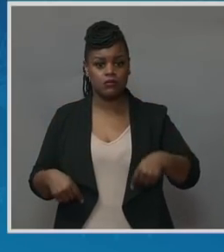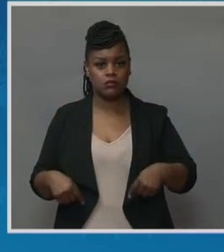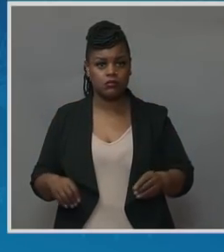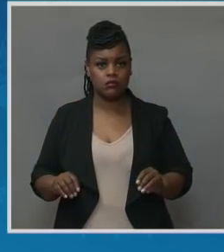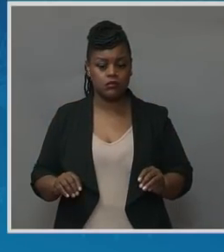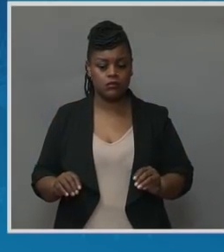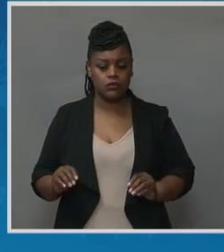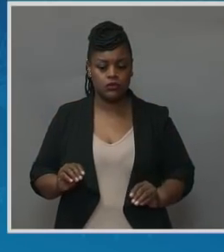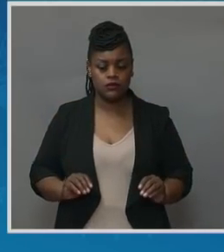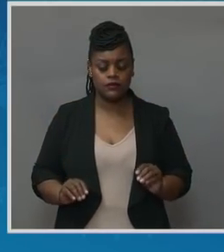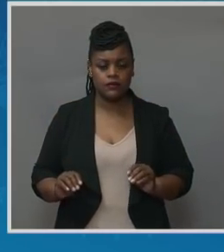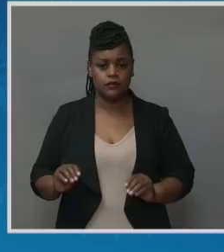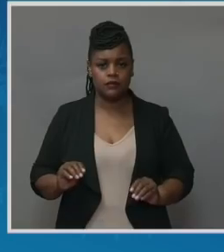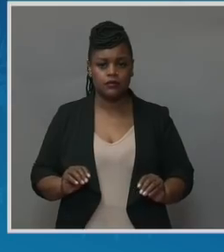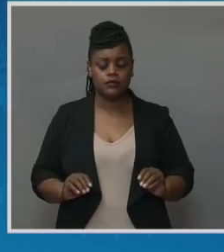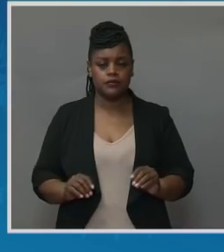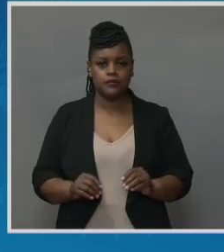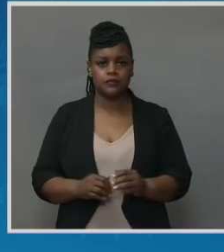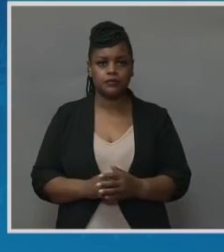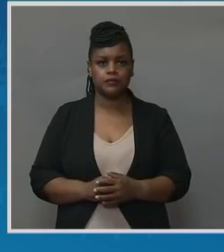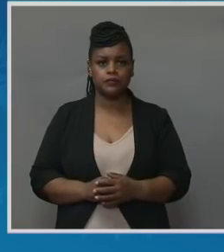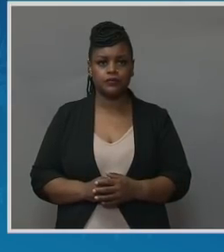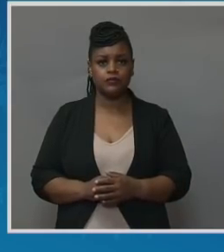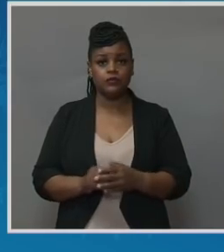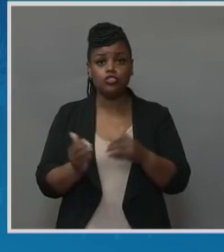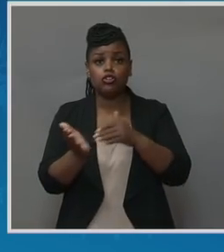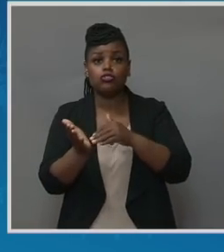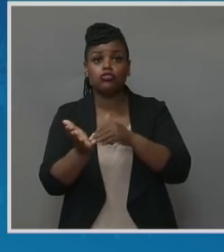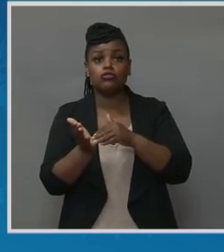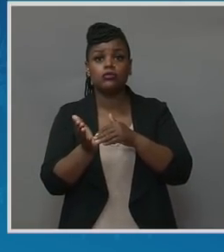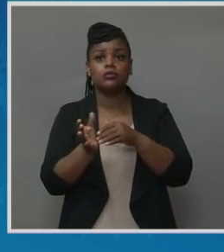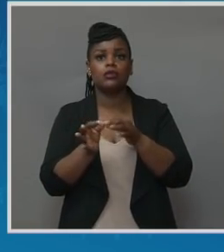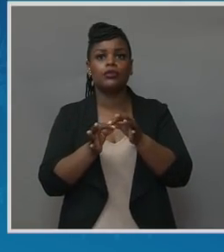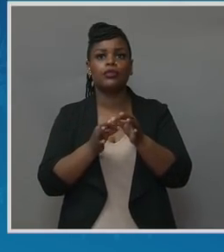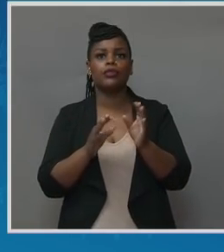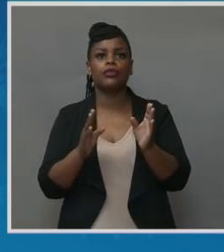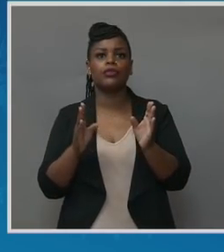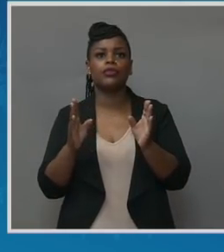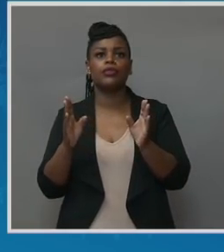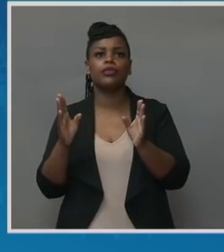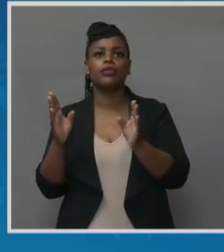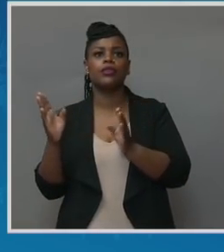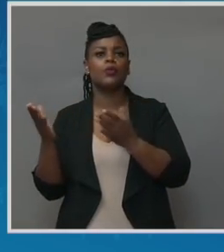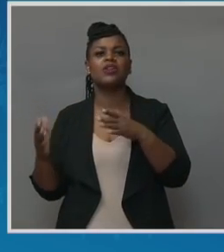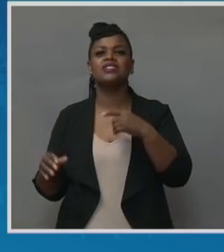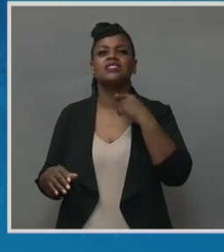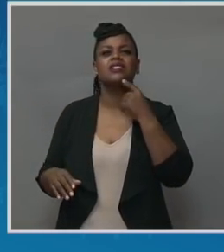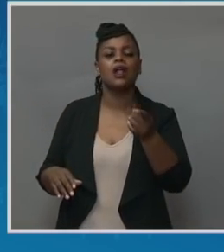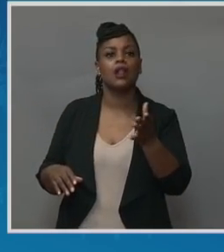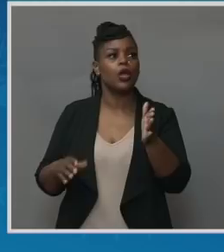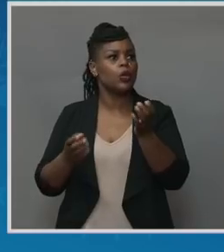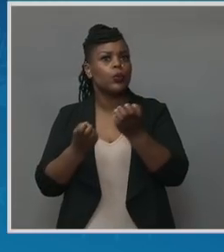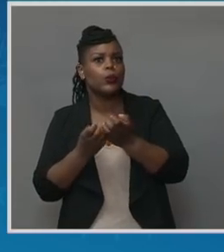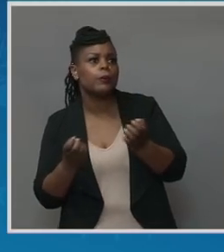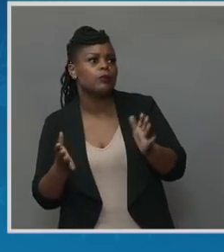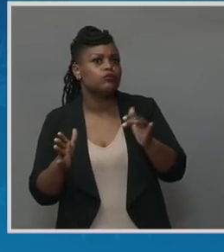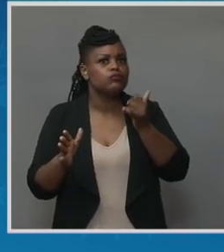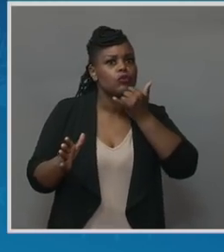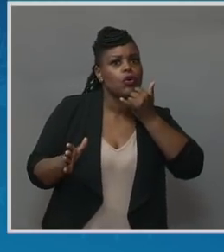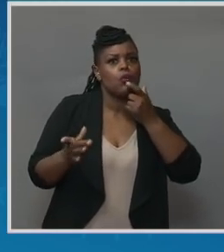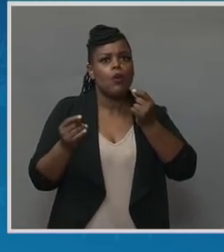The medical professionals there did their best to stall us. They would blame it on equipment and say, we'll get this working. Don't worry.